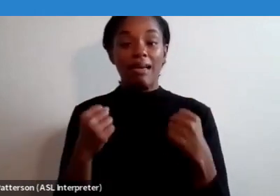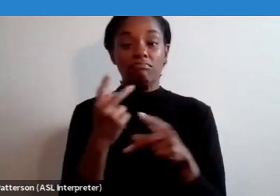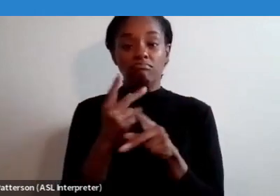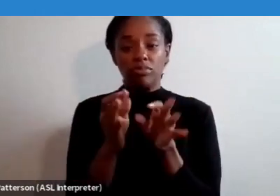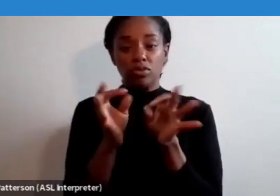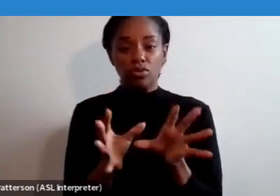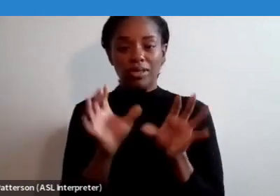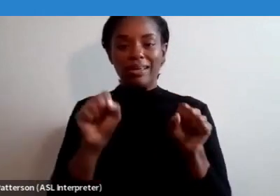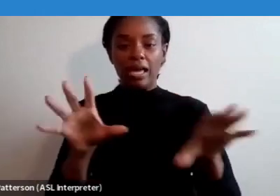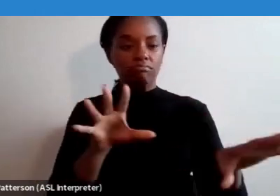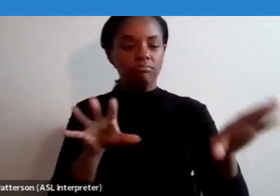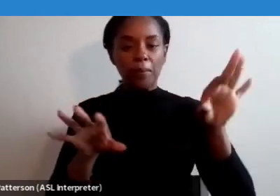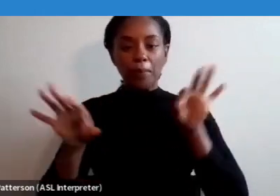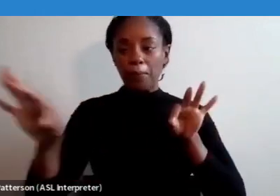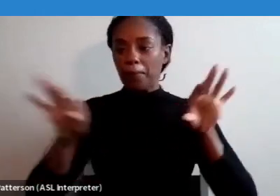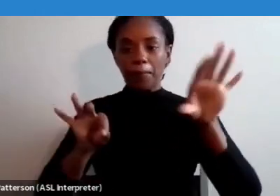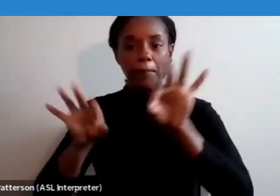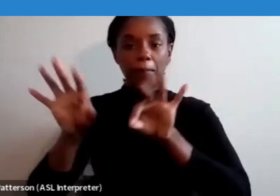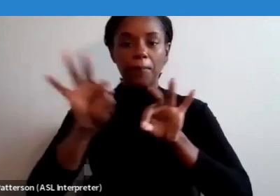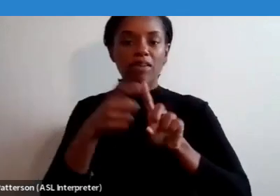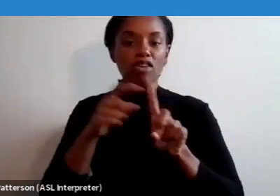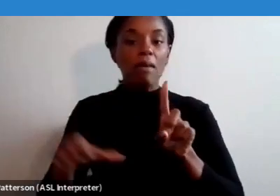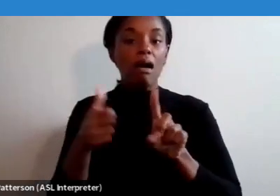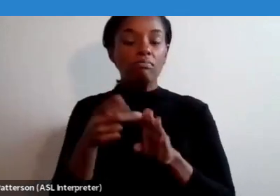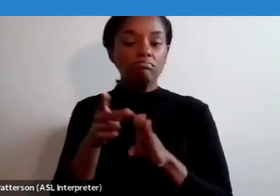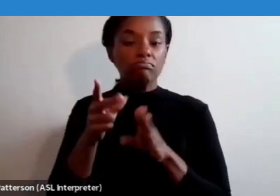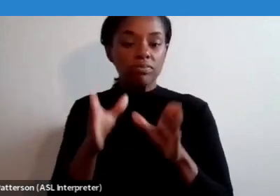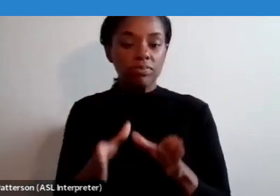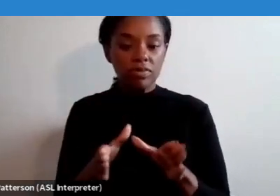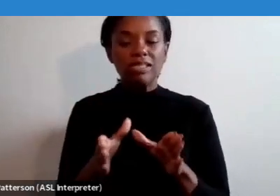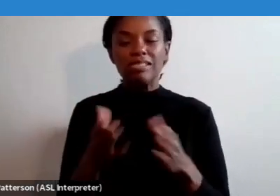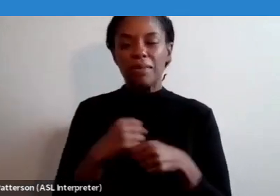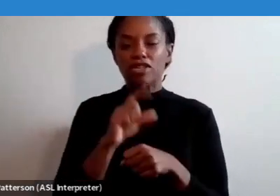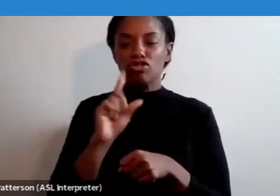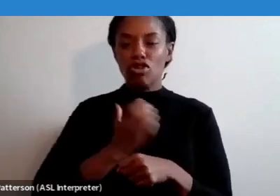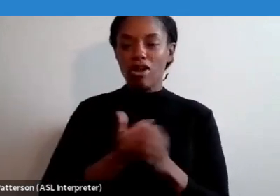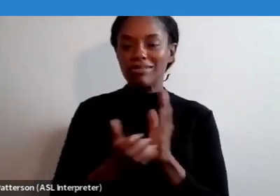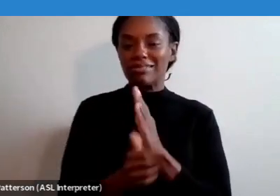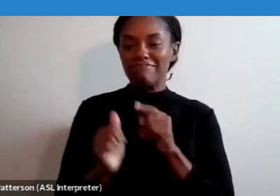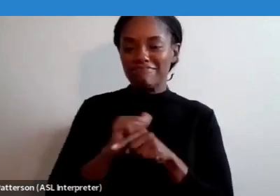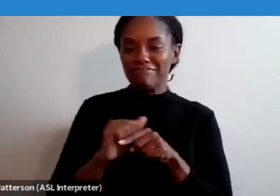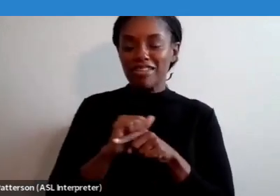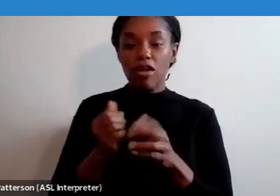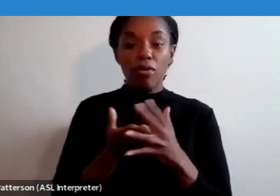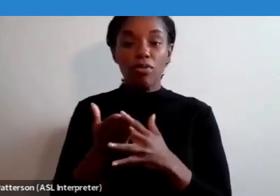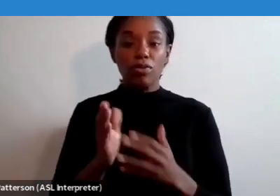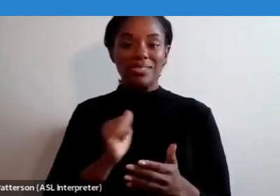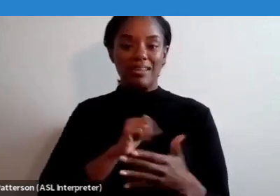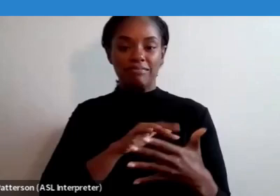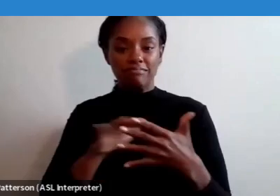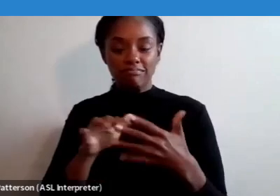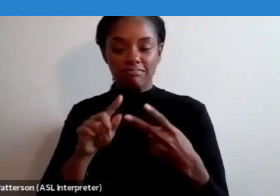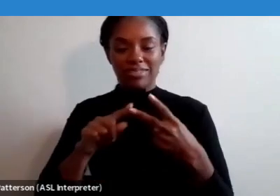models from other health professions for refining and sharpening our skills through self-study, through instructor-led